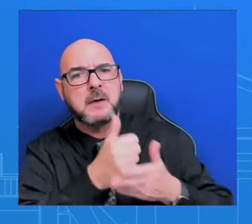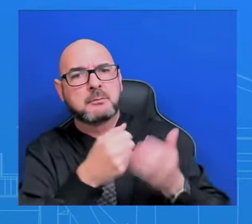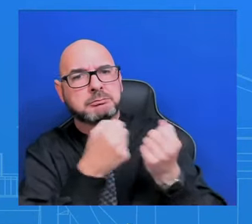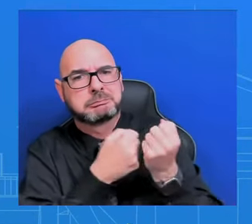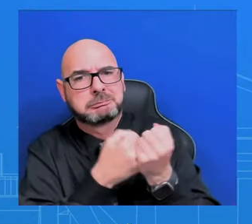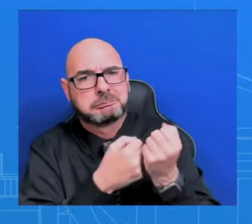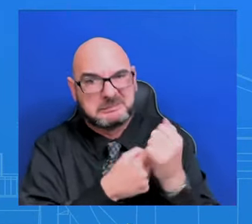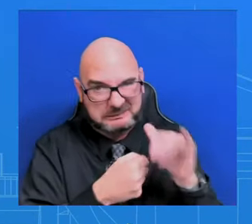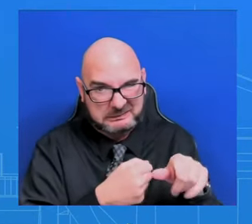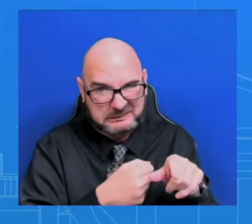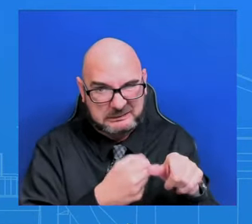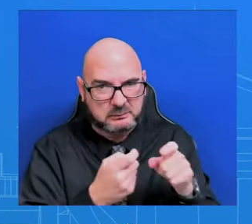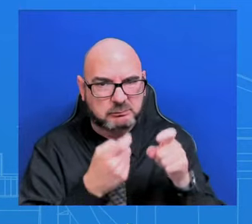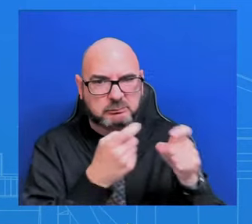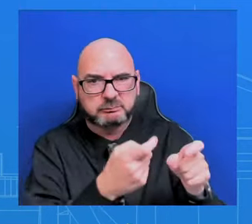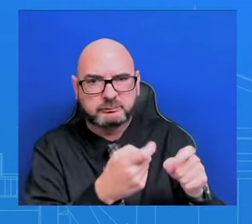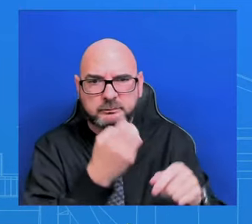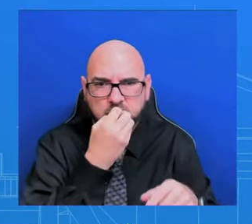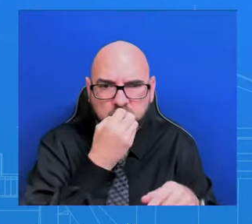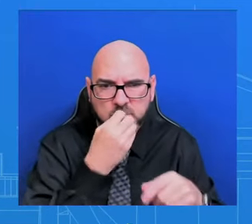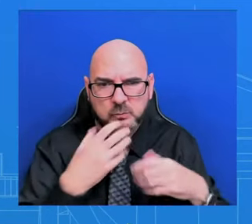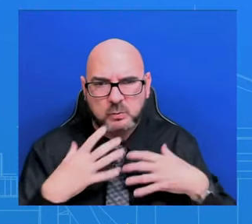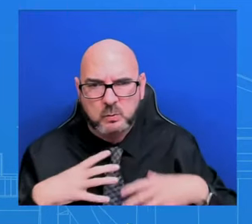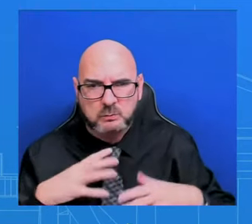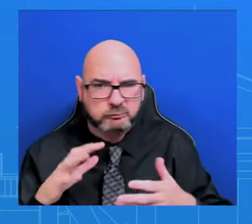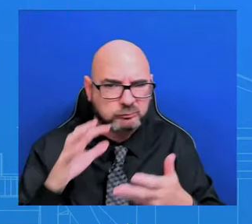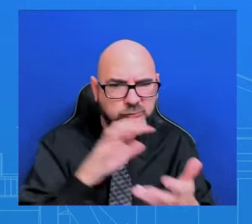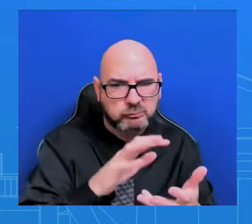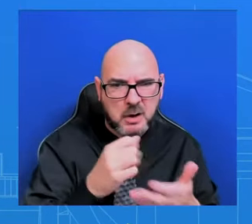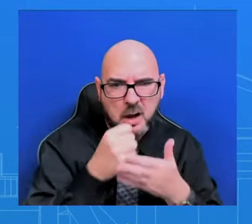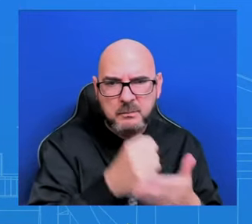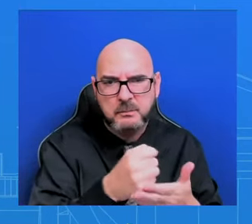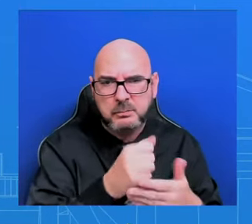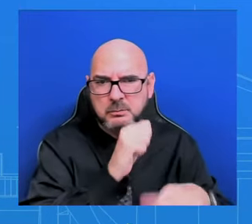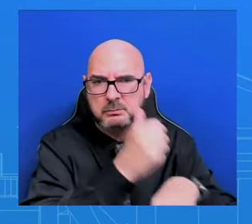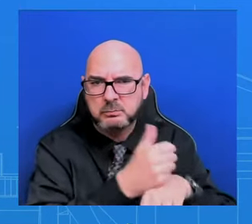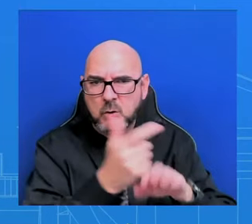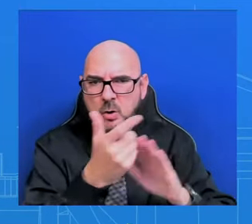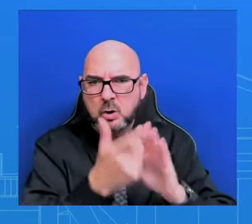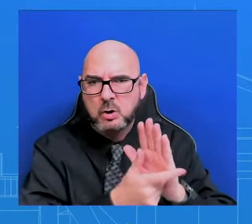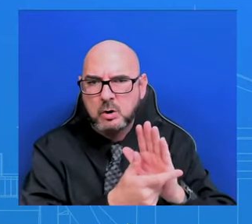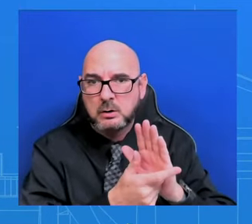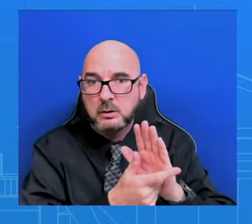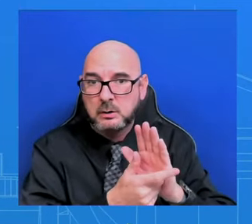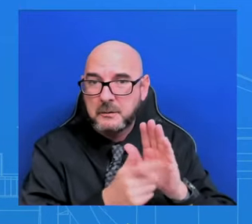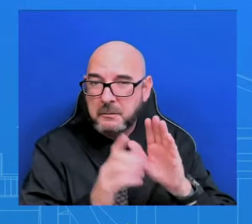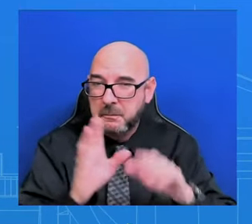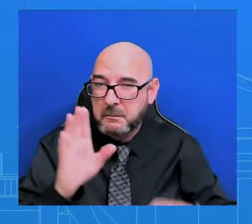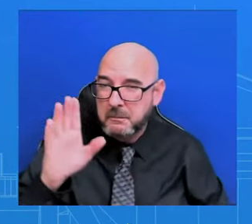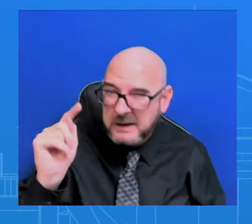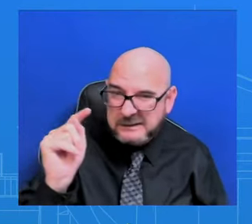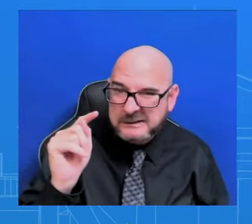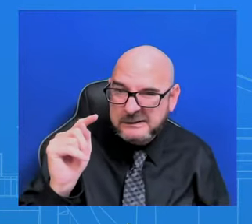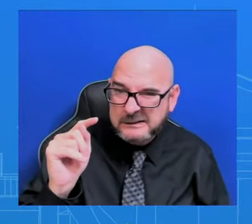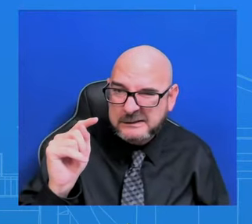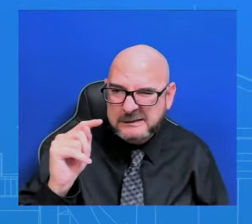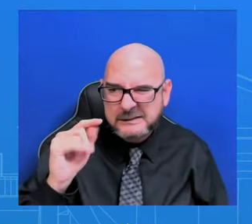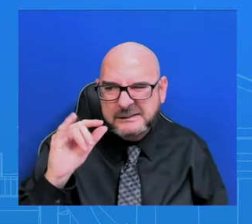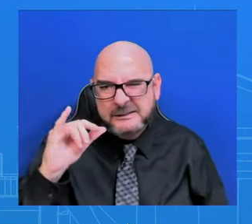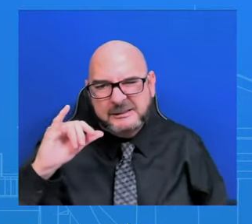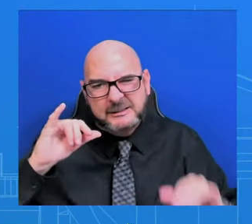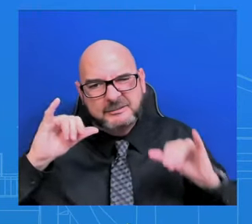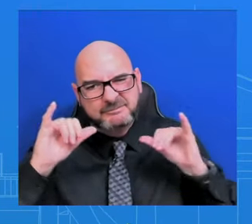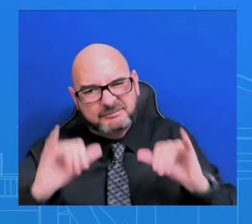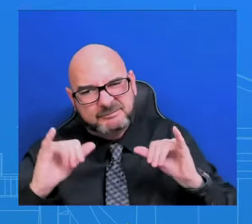enforce laws, and it got in the way. And what was put forward that what